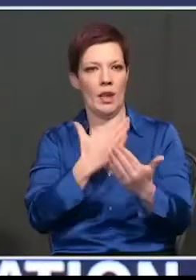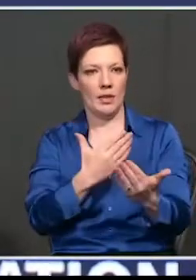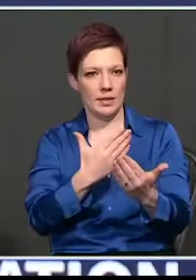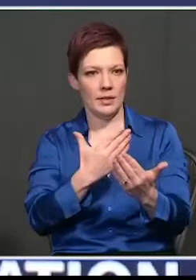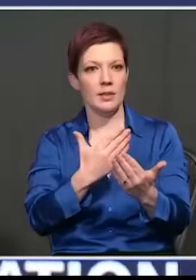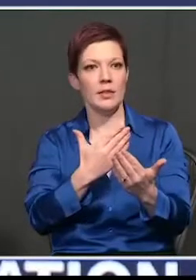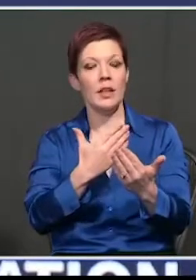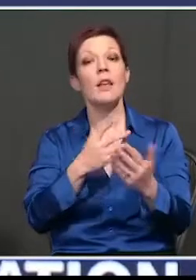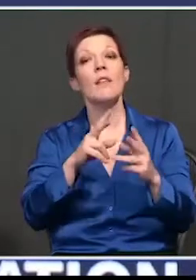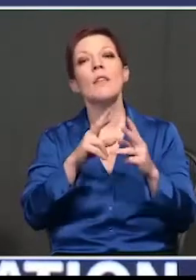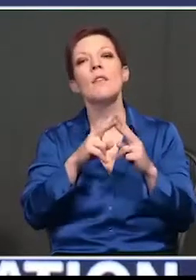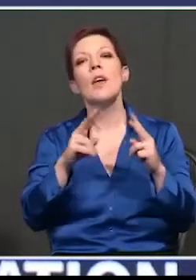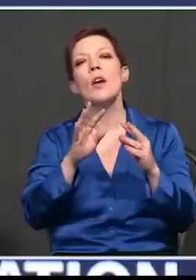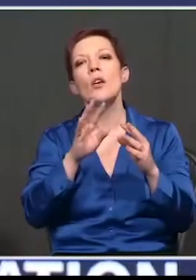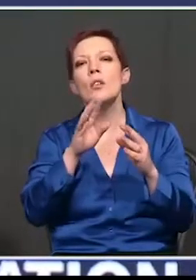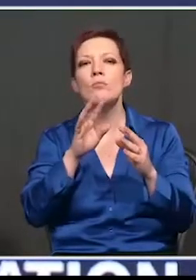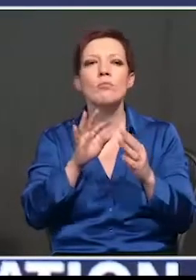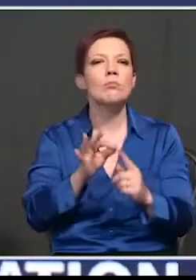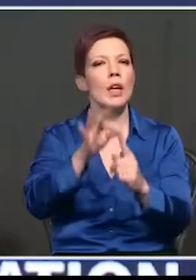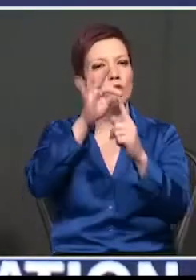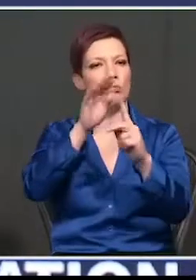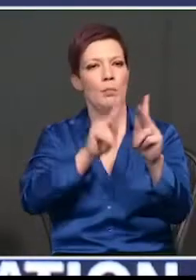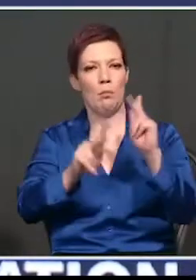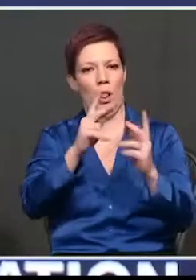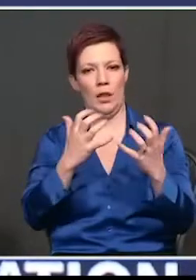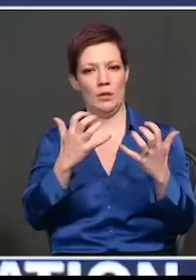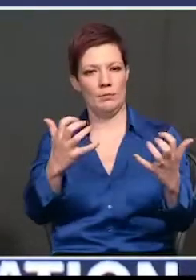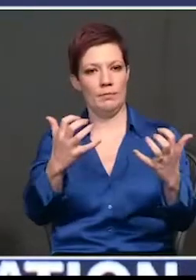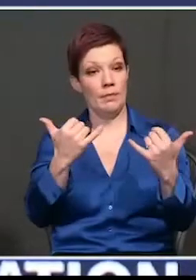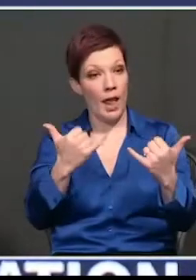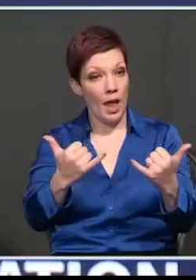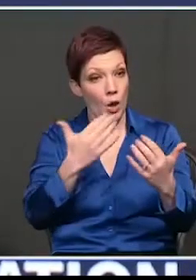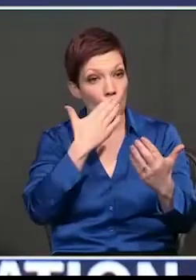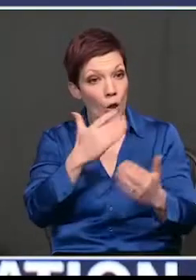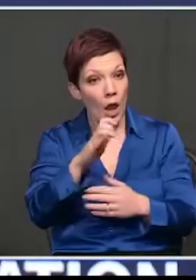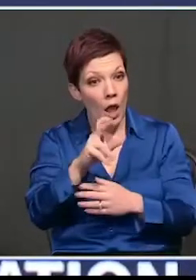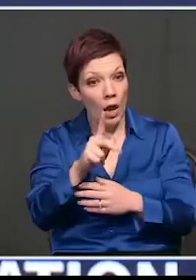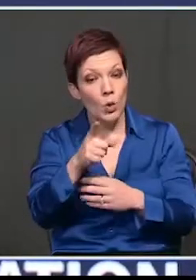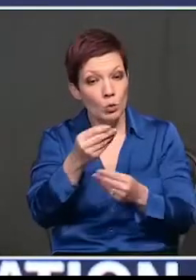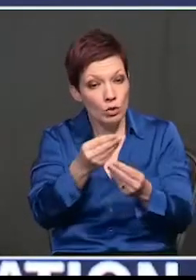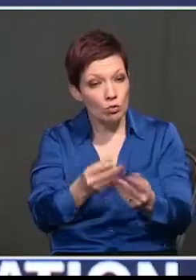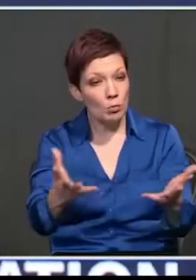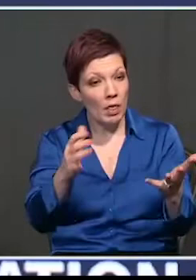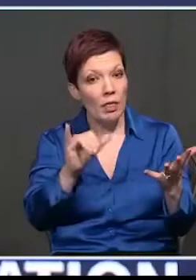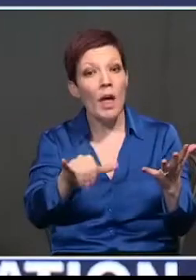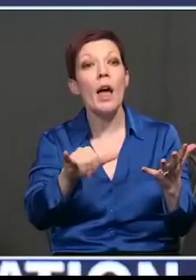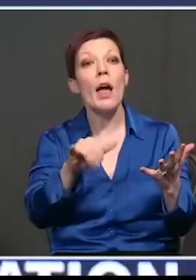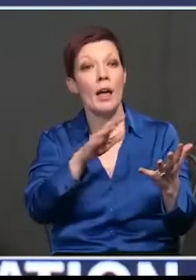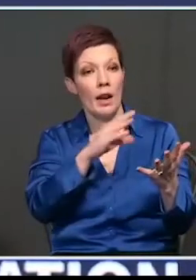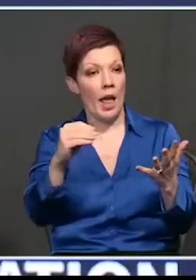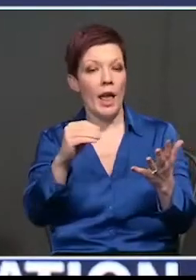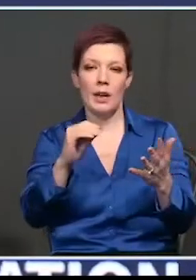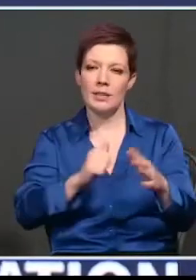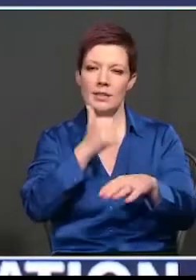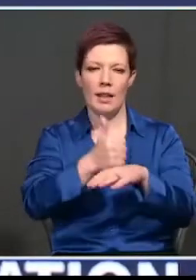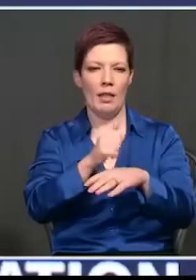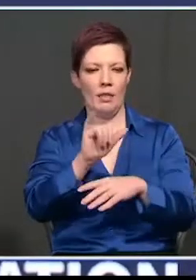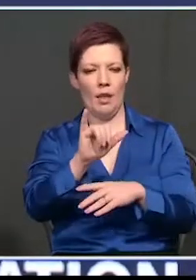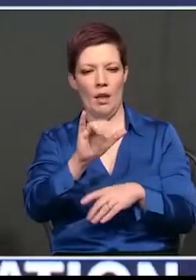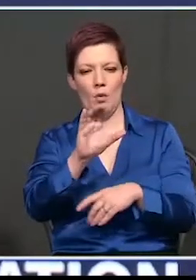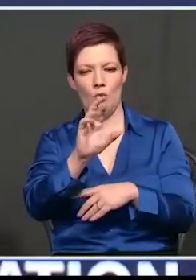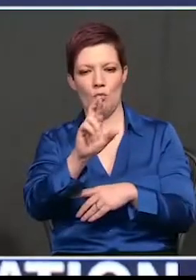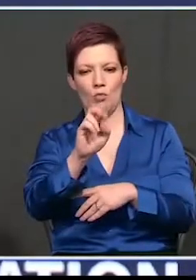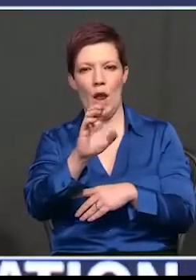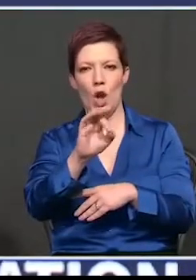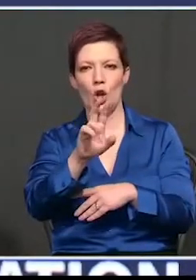you're very special people. And now, good luck. You distribute that general and really set records, okay? Set records just like we've been